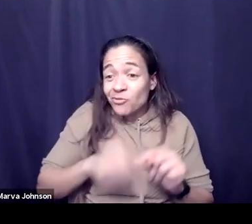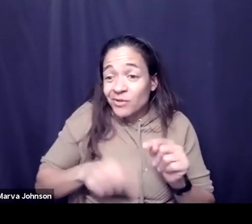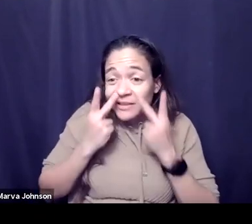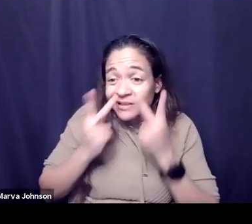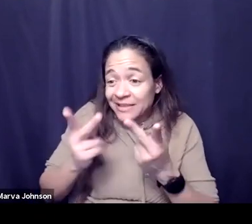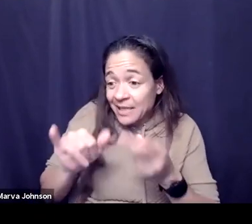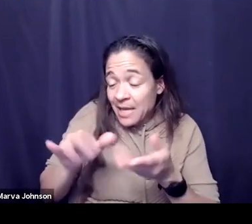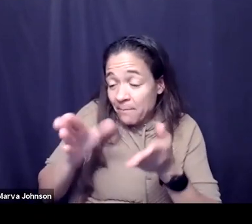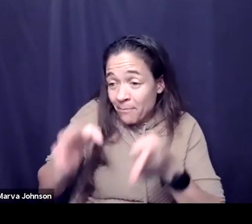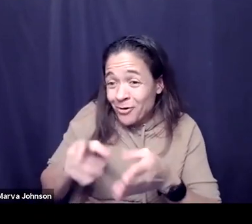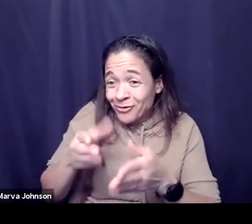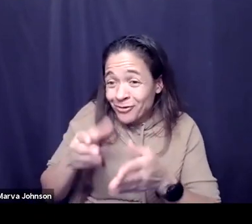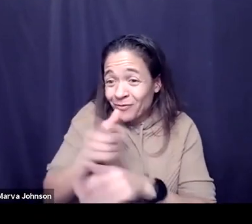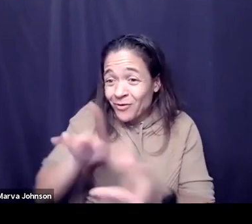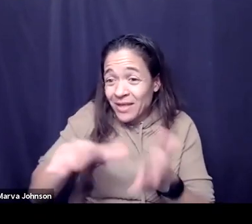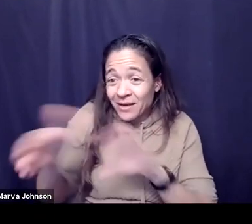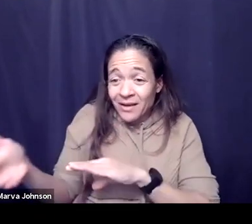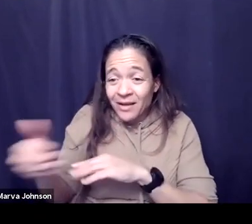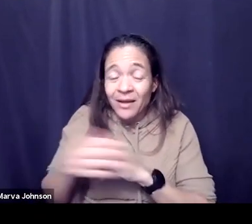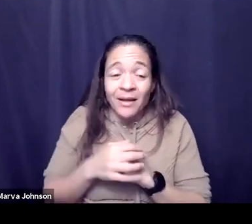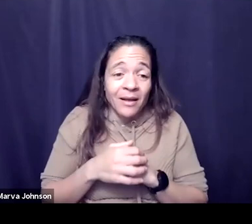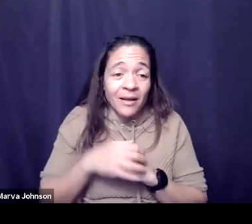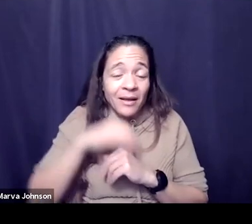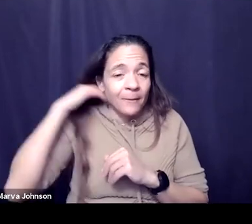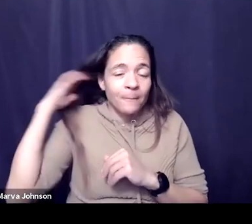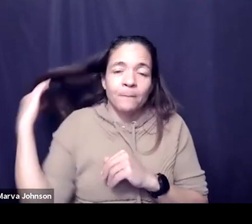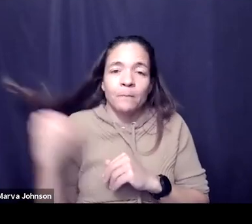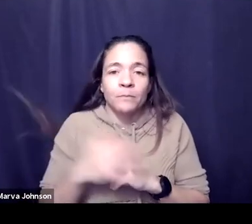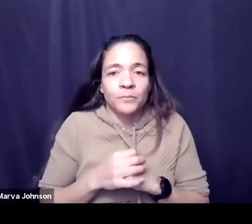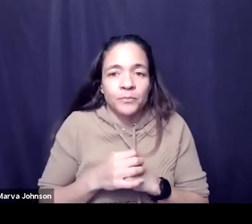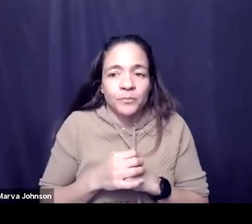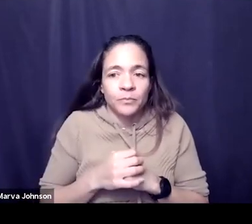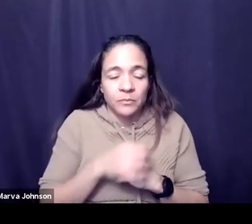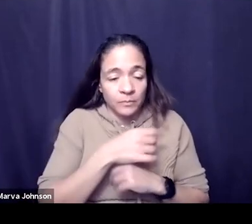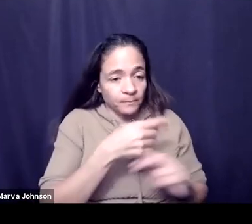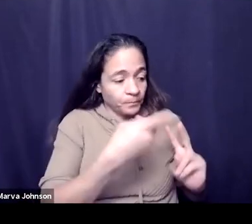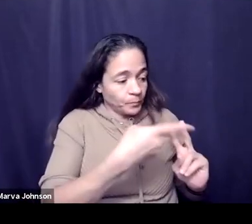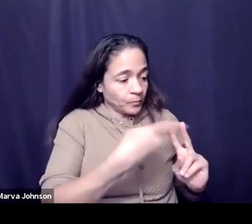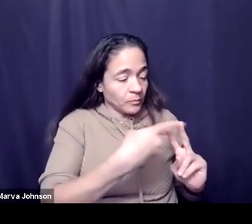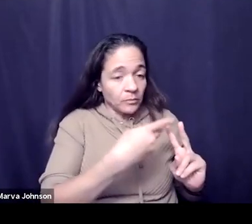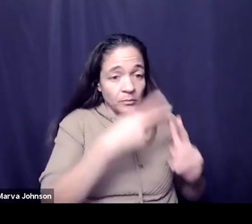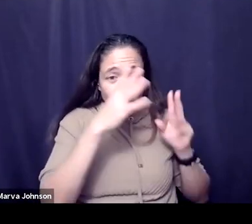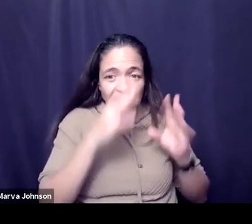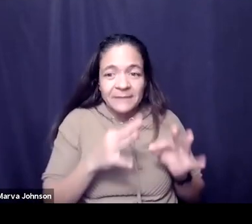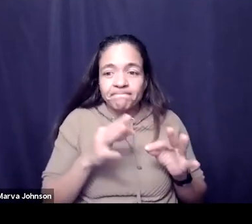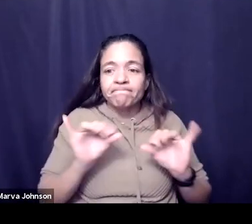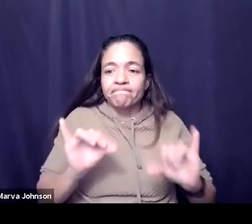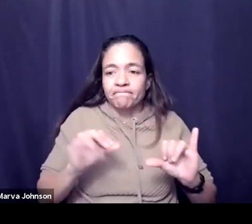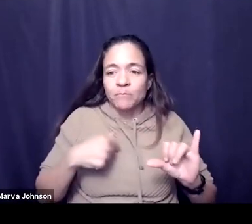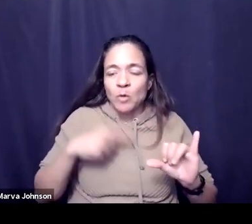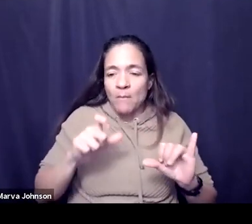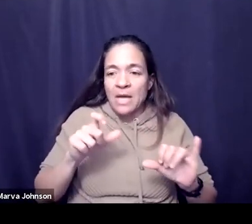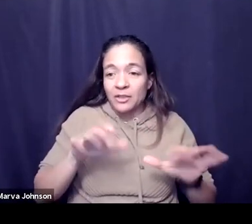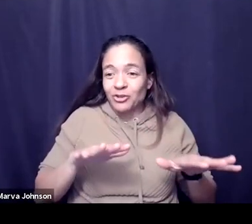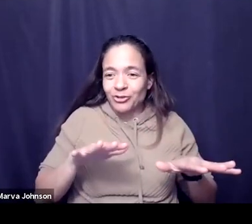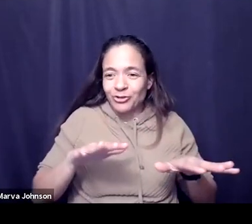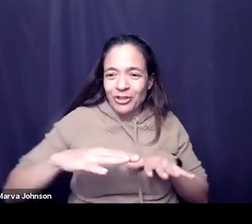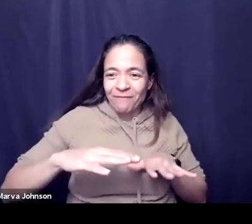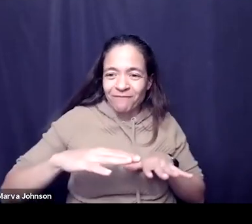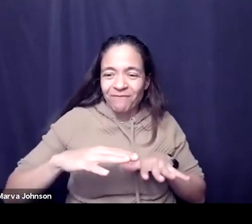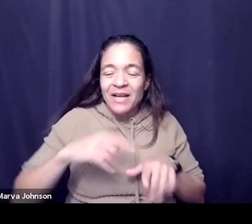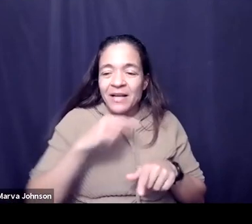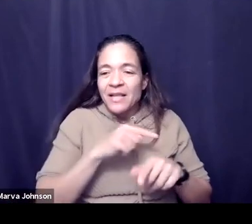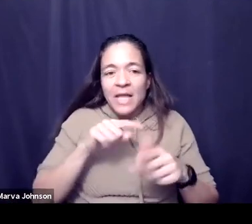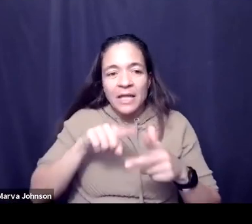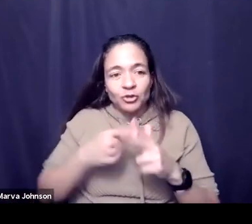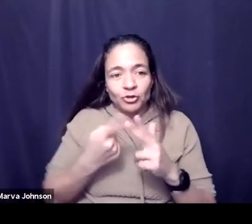they decided to shift what they do and stand up sort of a one-on-one